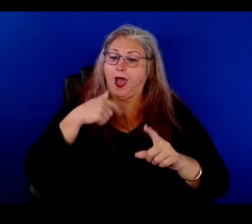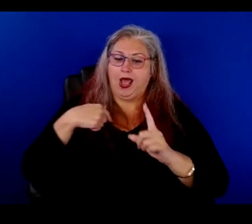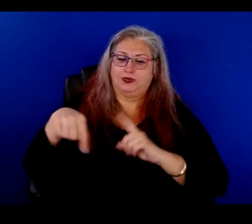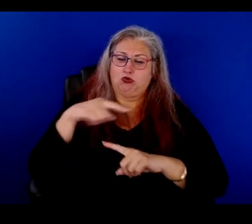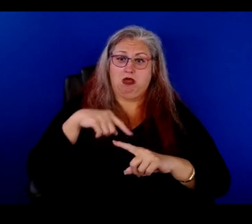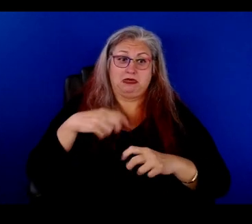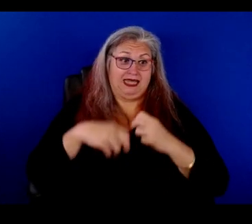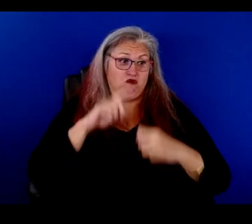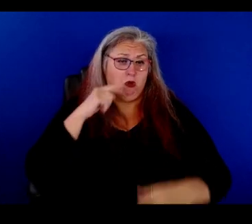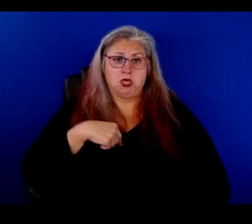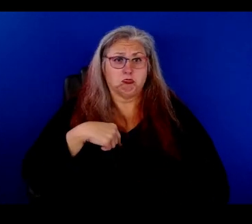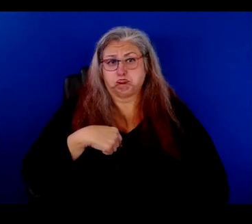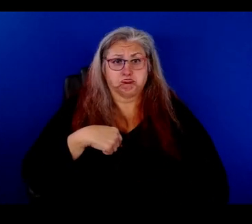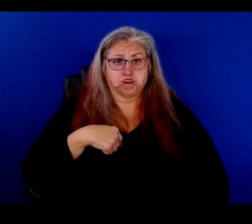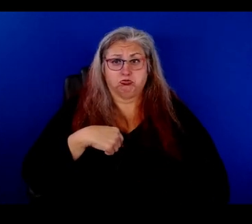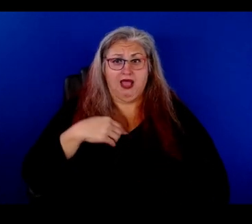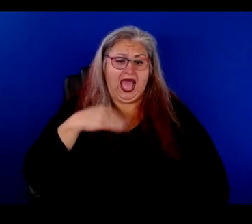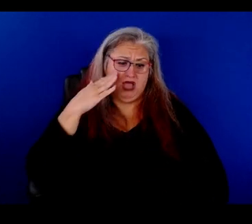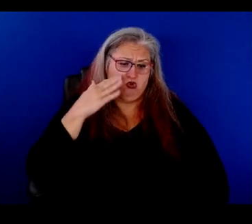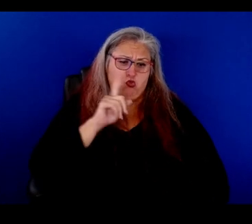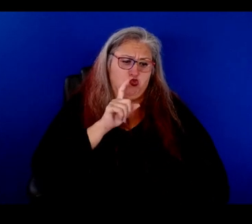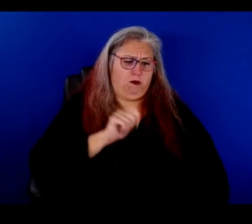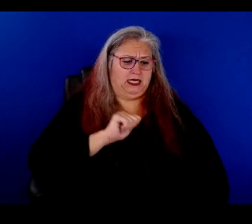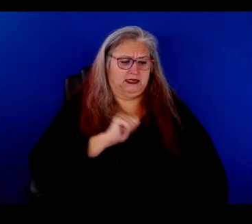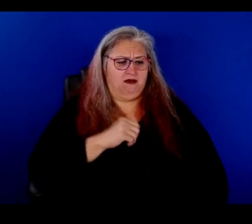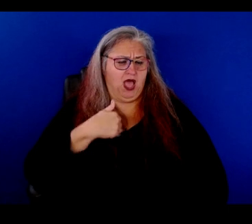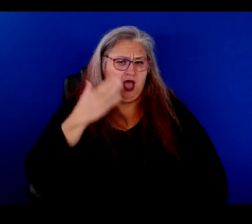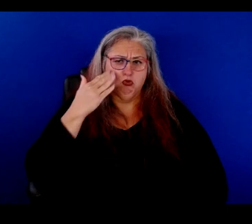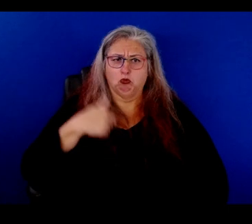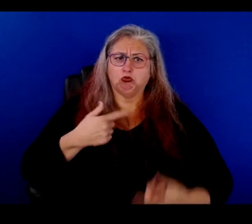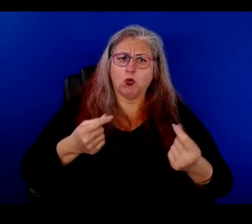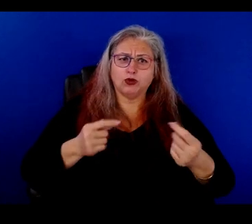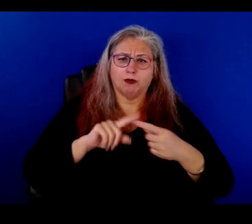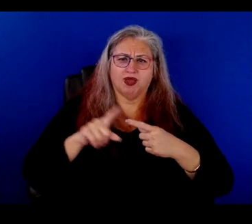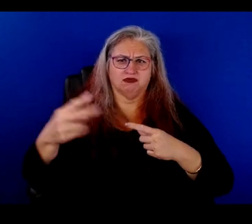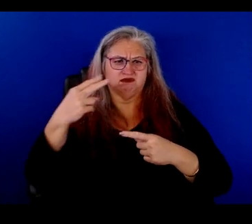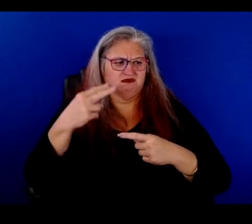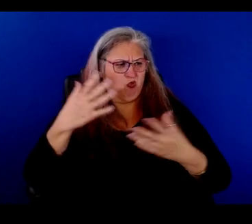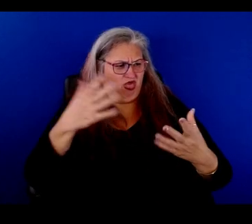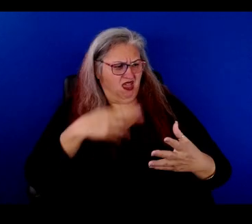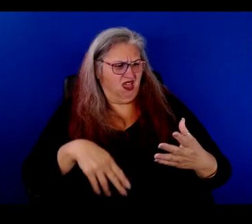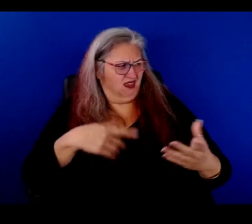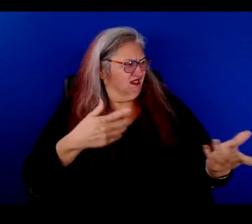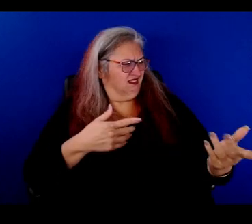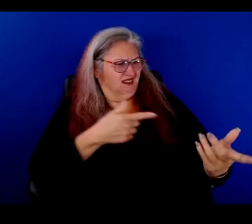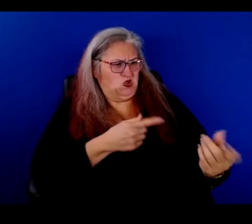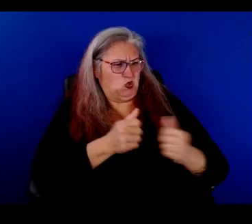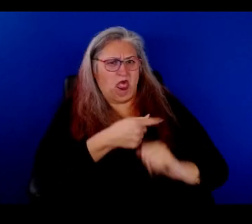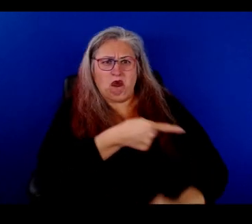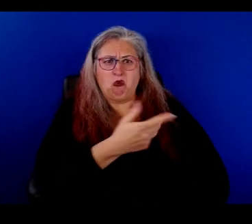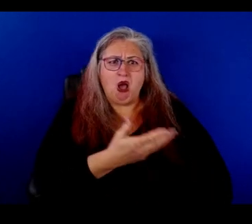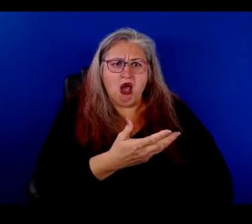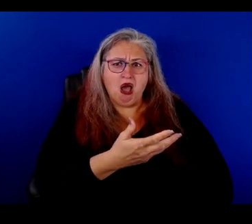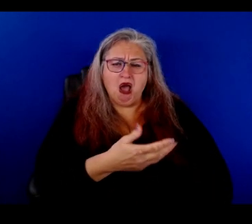It wasn't difficult for me. I knew who I was and what I was doing, but they're like, what the hell? Hey, what are we going to do about this?